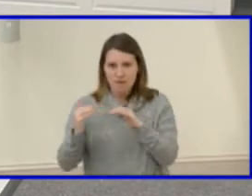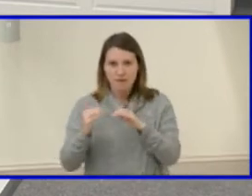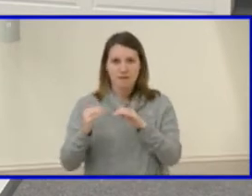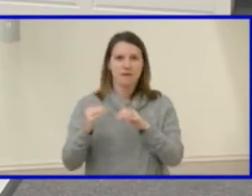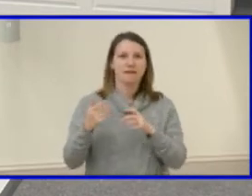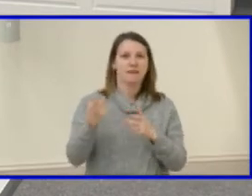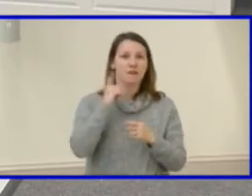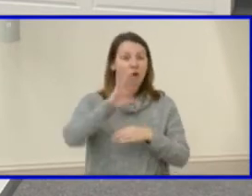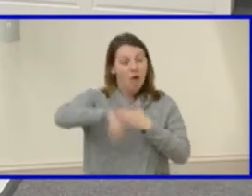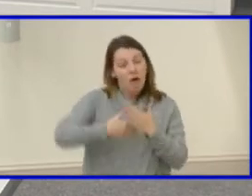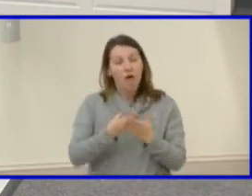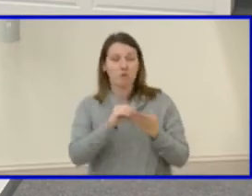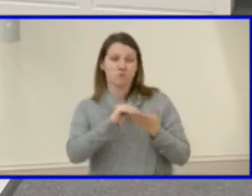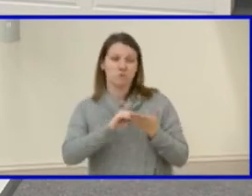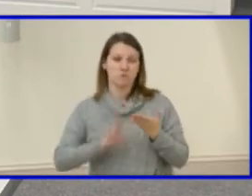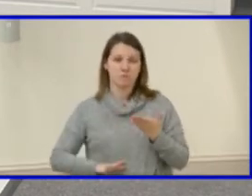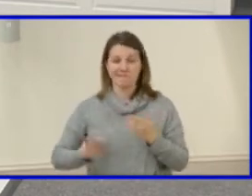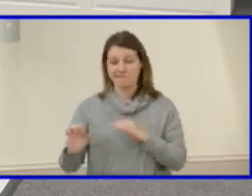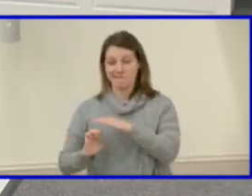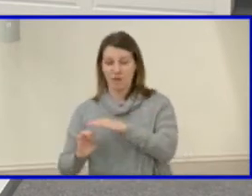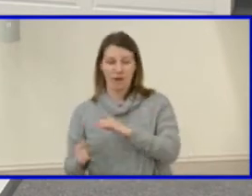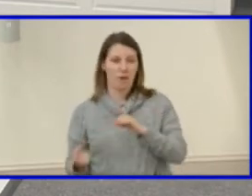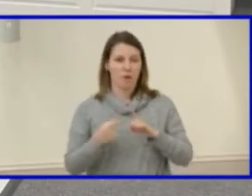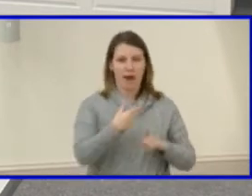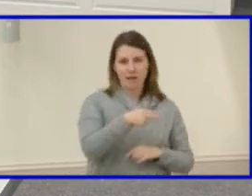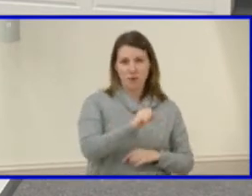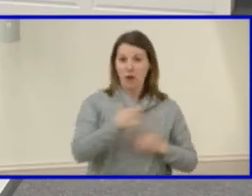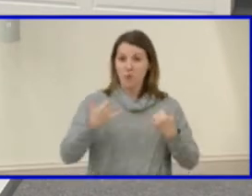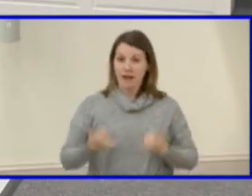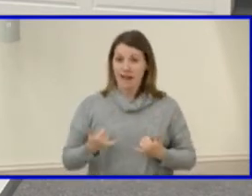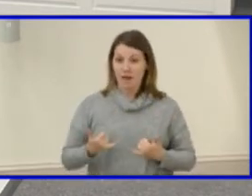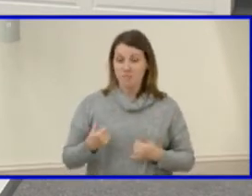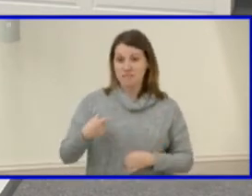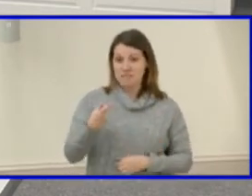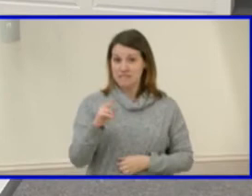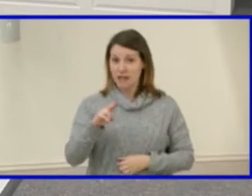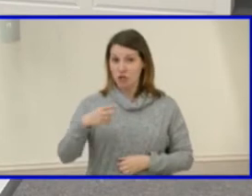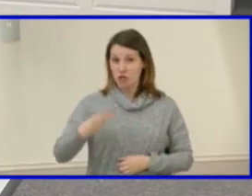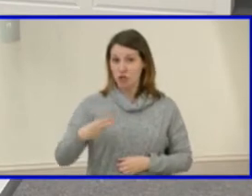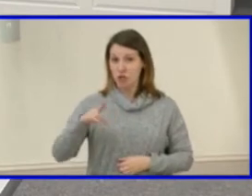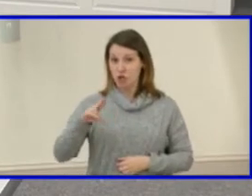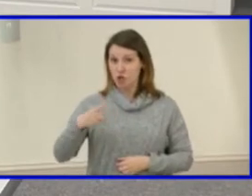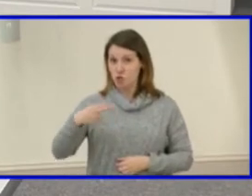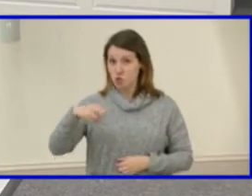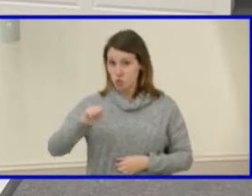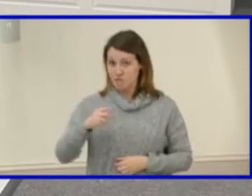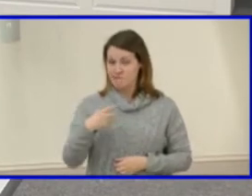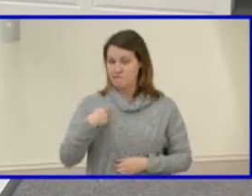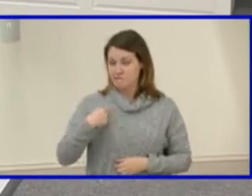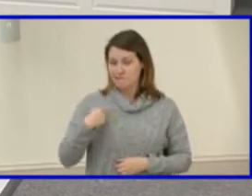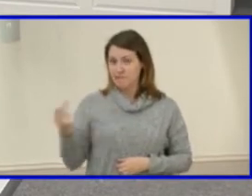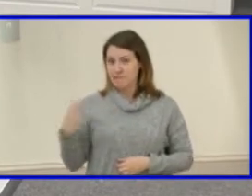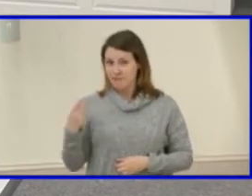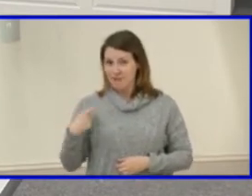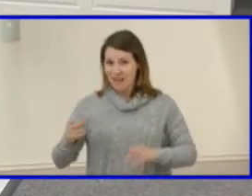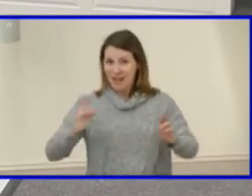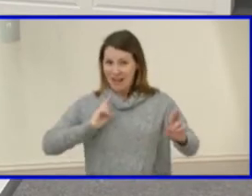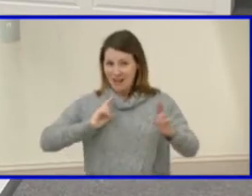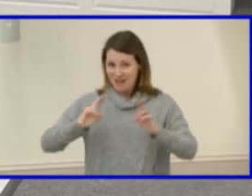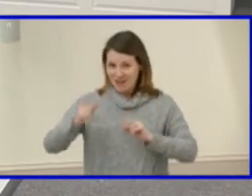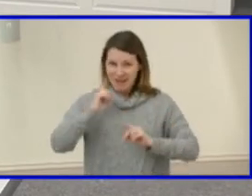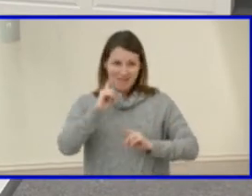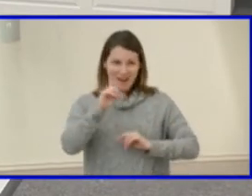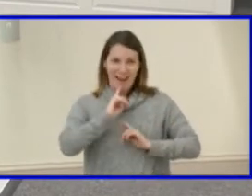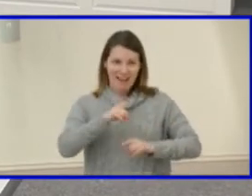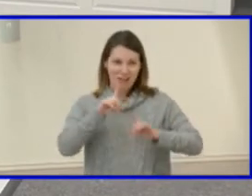through high school. At this time, Dr. Hughes and I are happy to answer any questions. Thank you so much for that exhaustive presentation.